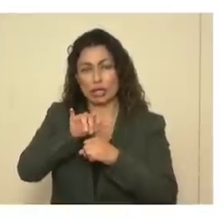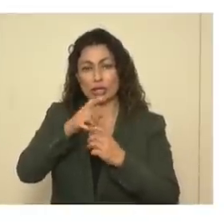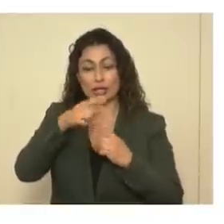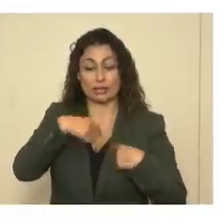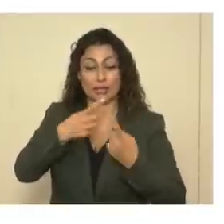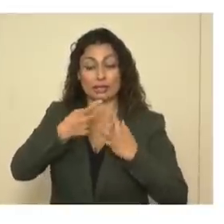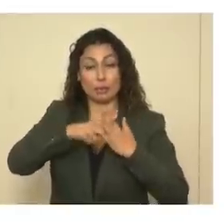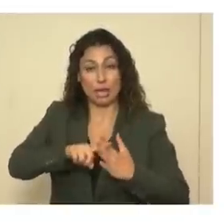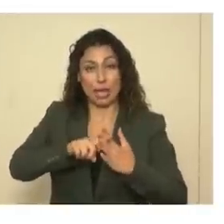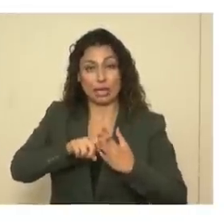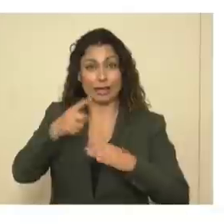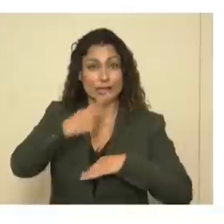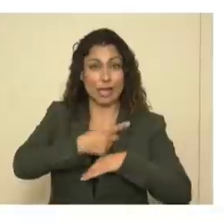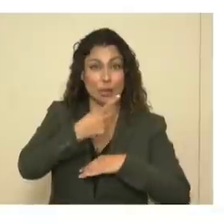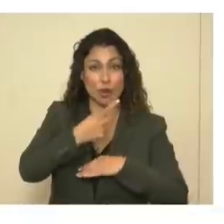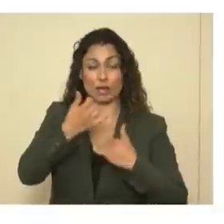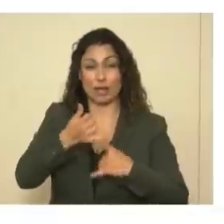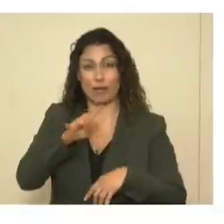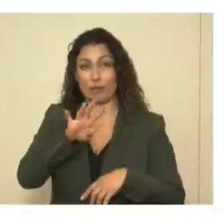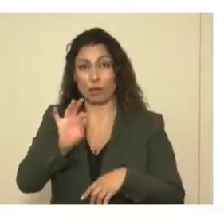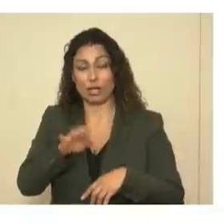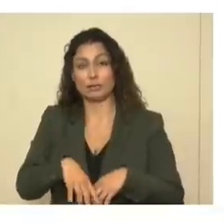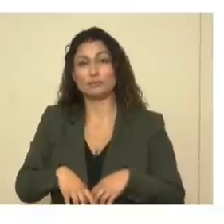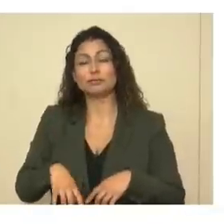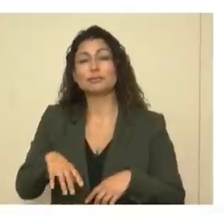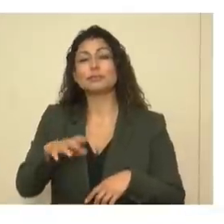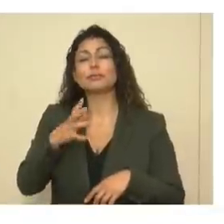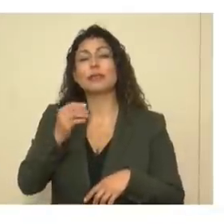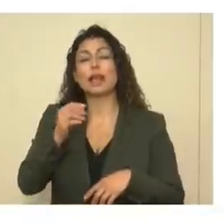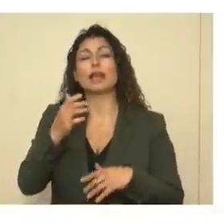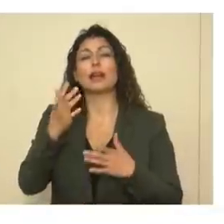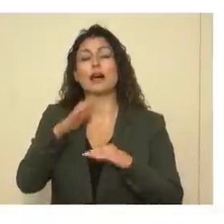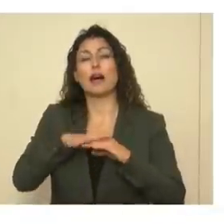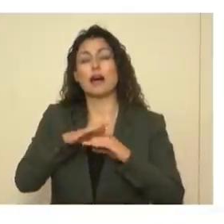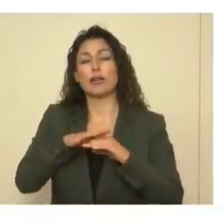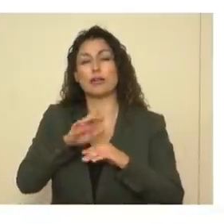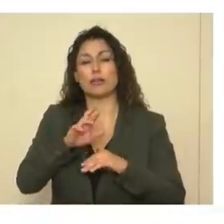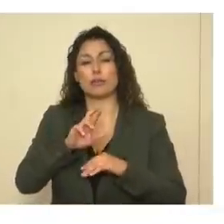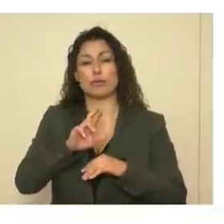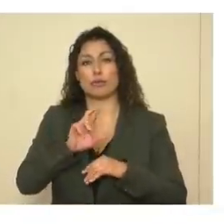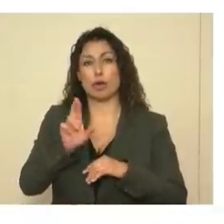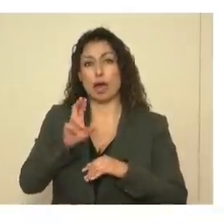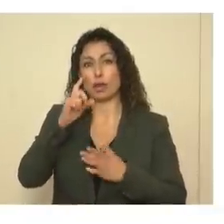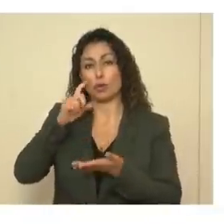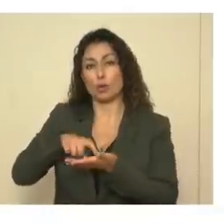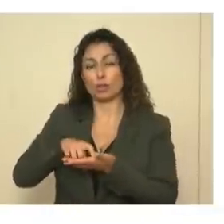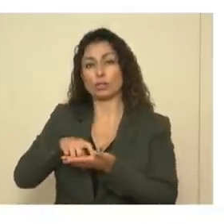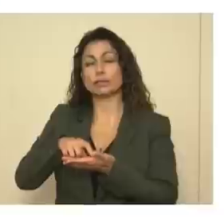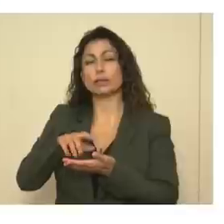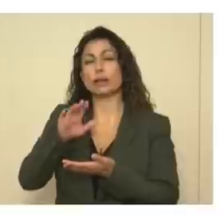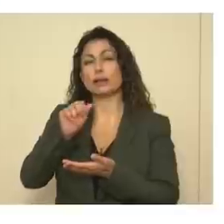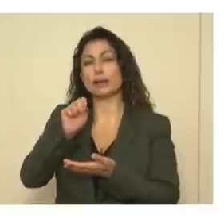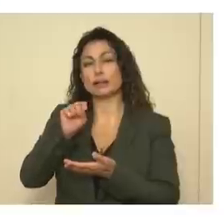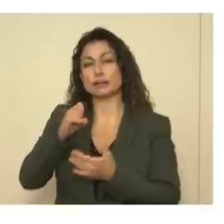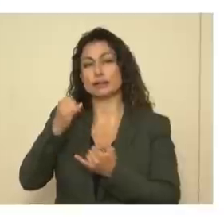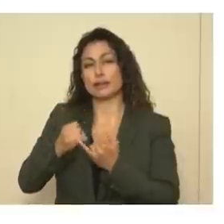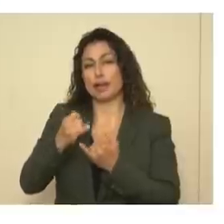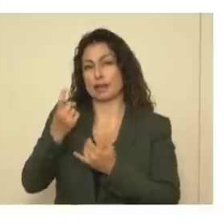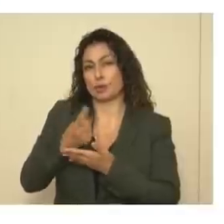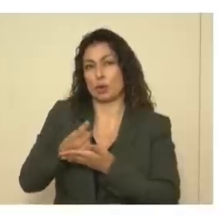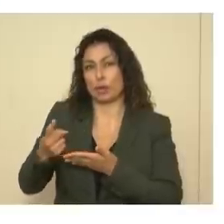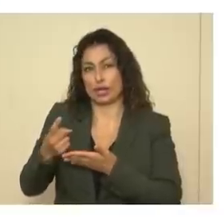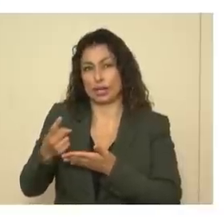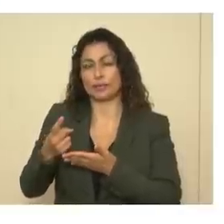epidemic year. on day 149 today. And on the right, you can see the cases in the last week.